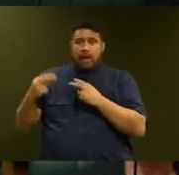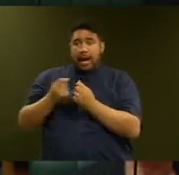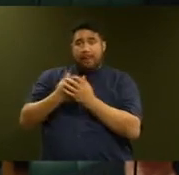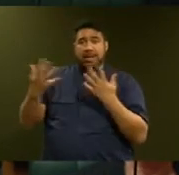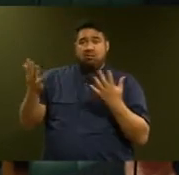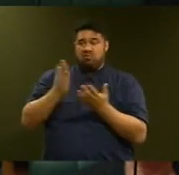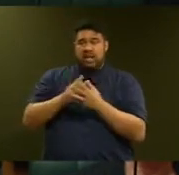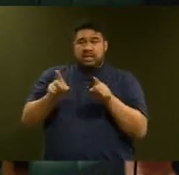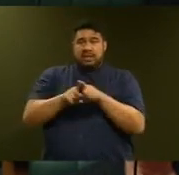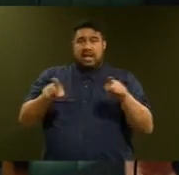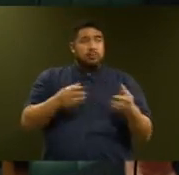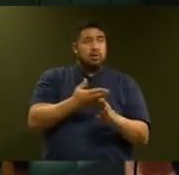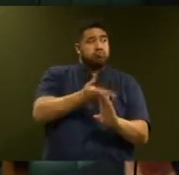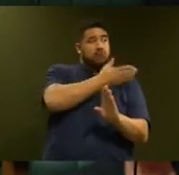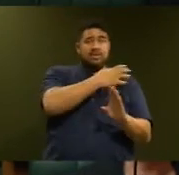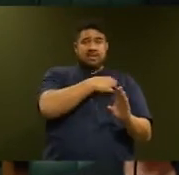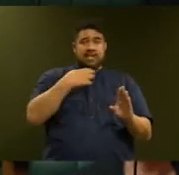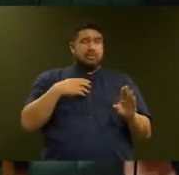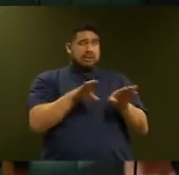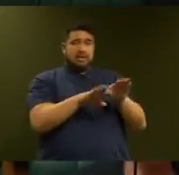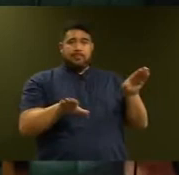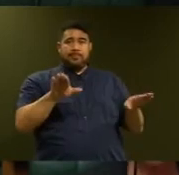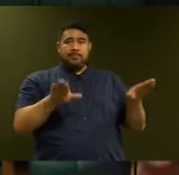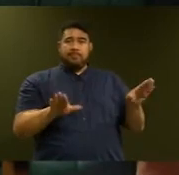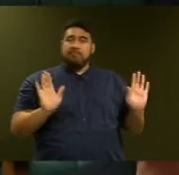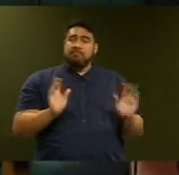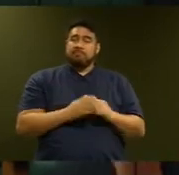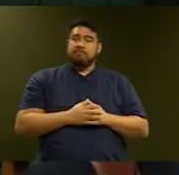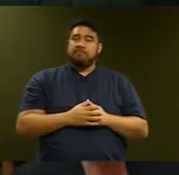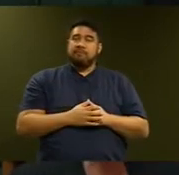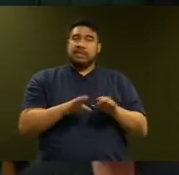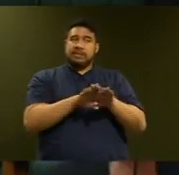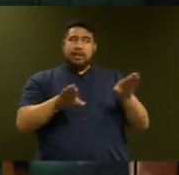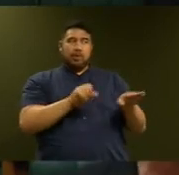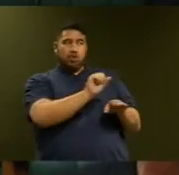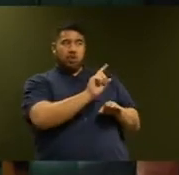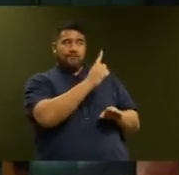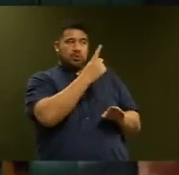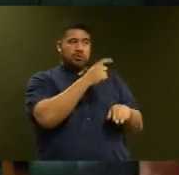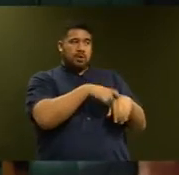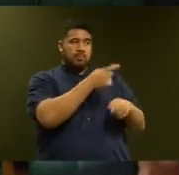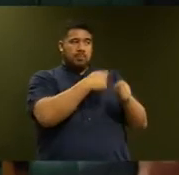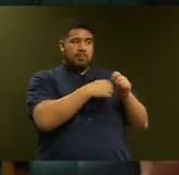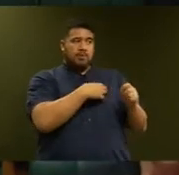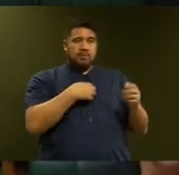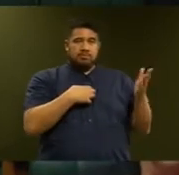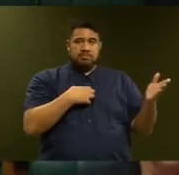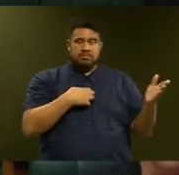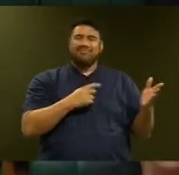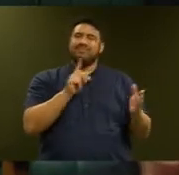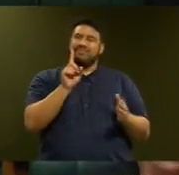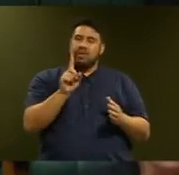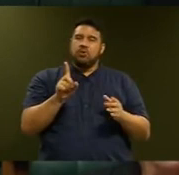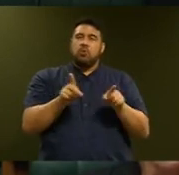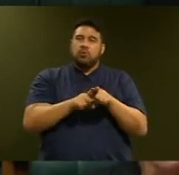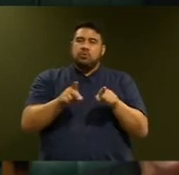of reviews that were undertaken by the previous Government in their first days. Mr Speaker, what I would add to that is to say